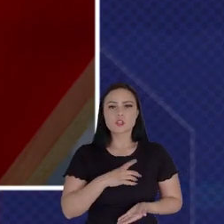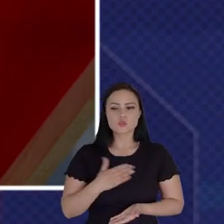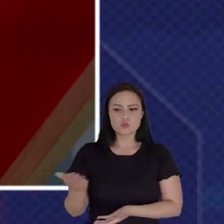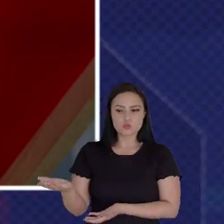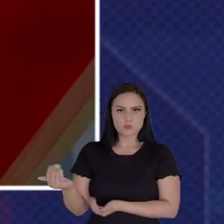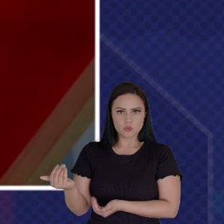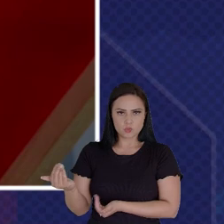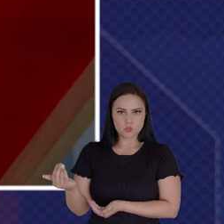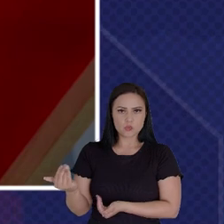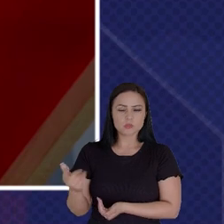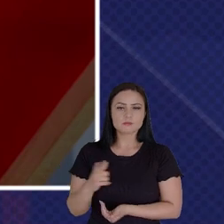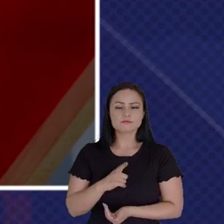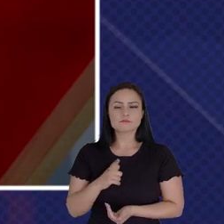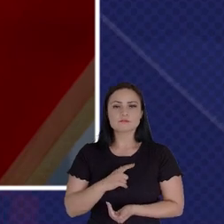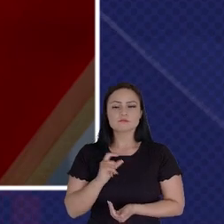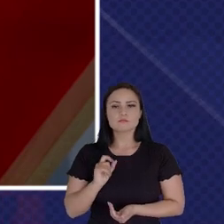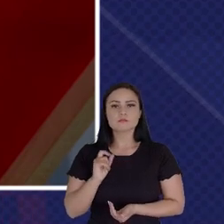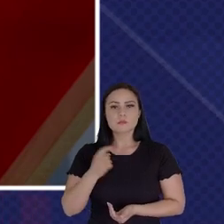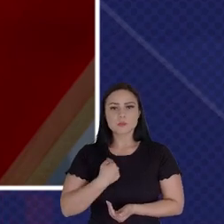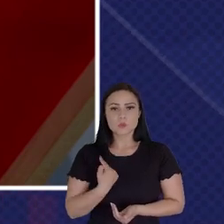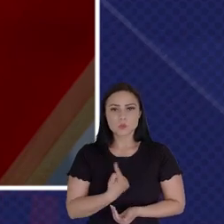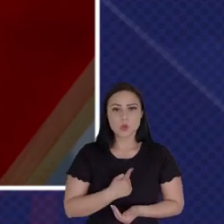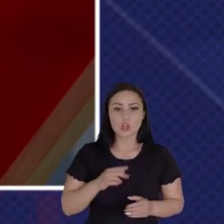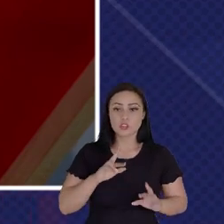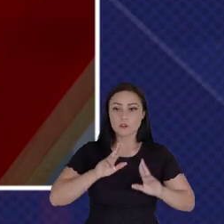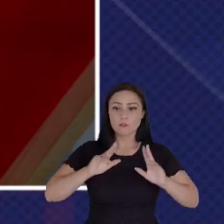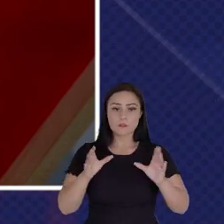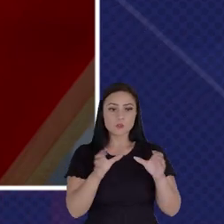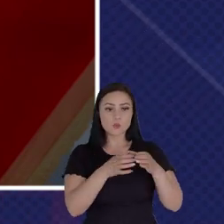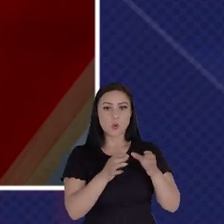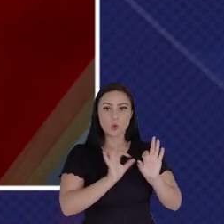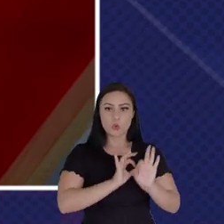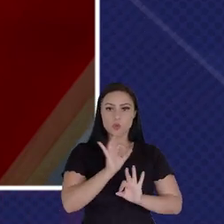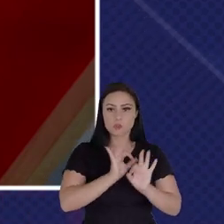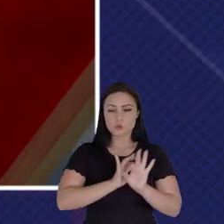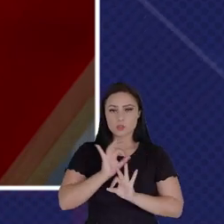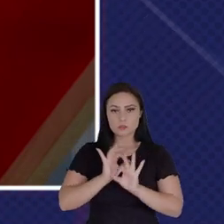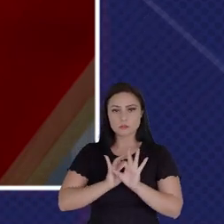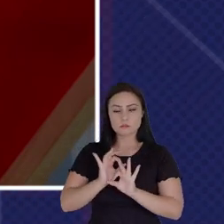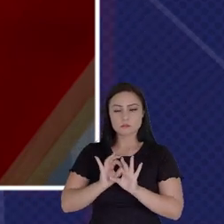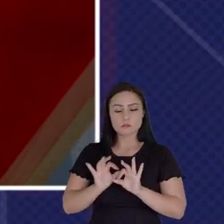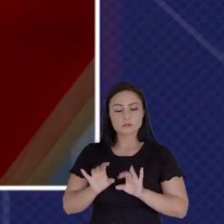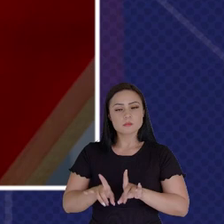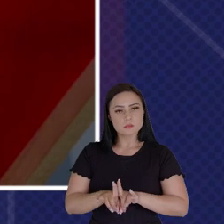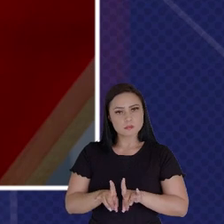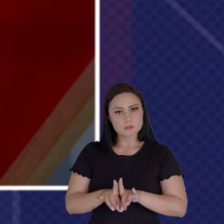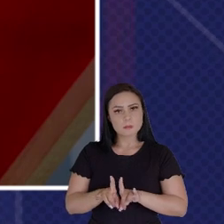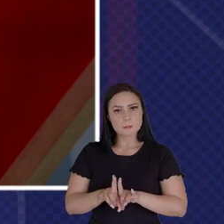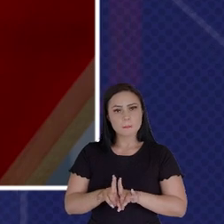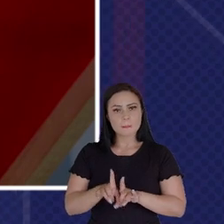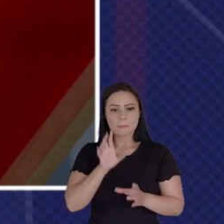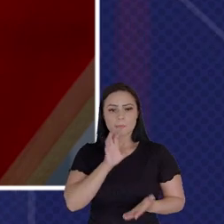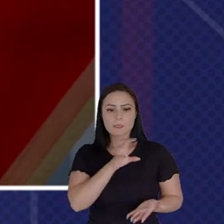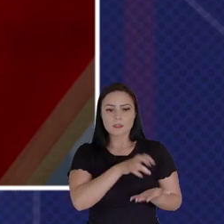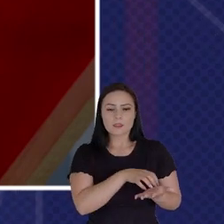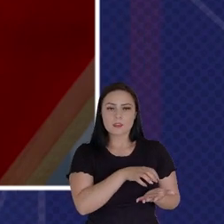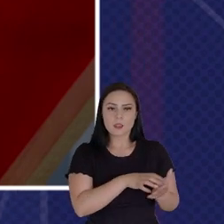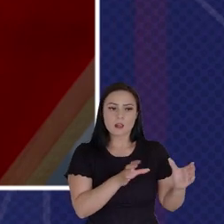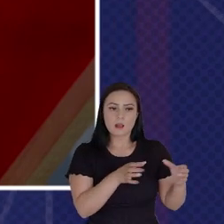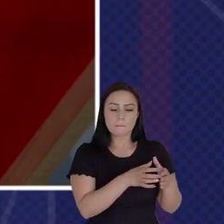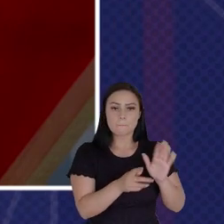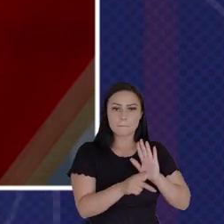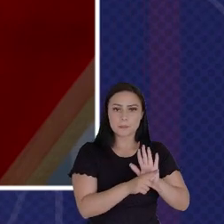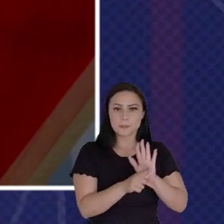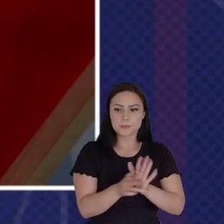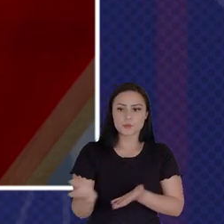Different Sectors And Organizations In The United Arab Emirates To Be Our Agents In The Innovation Field For The Youth So What Better Way